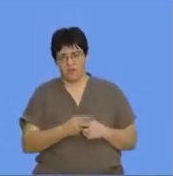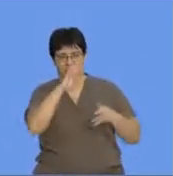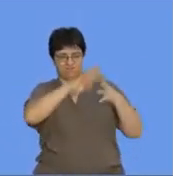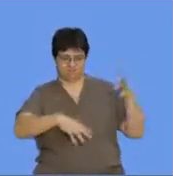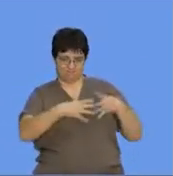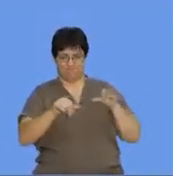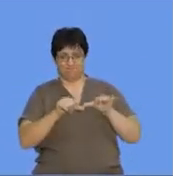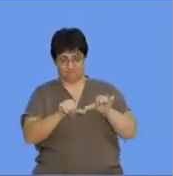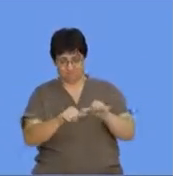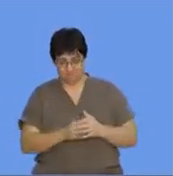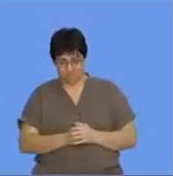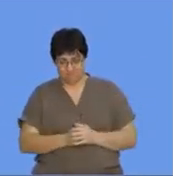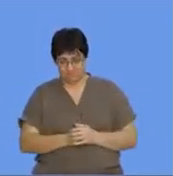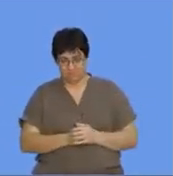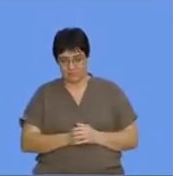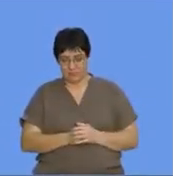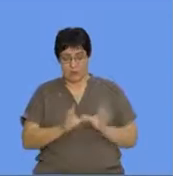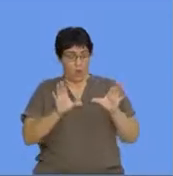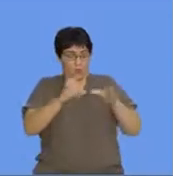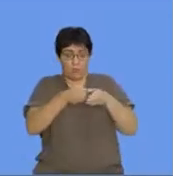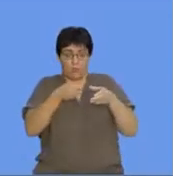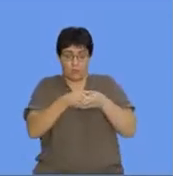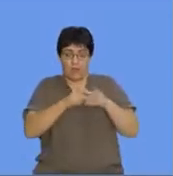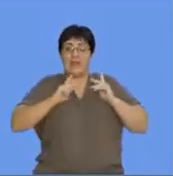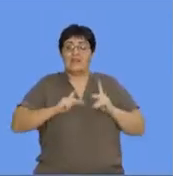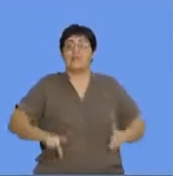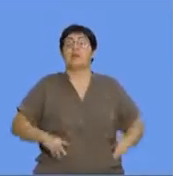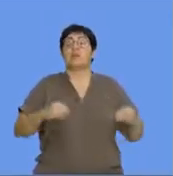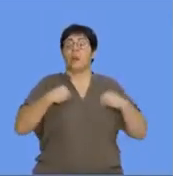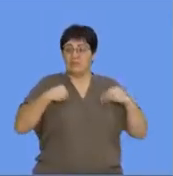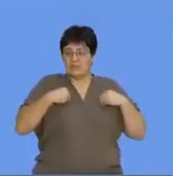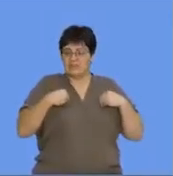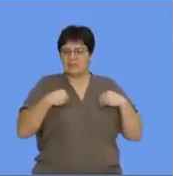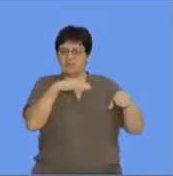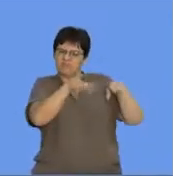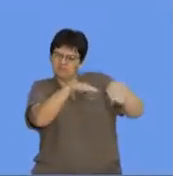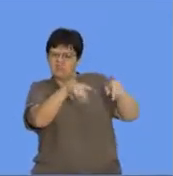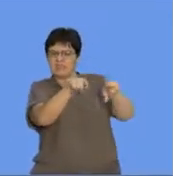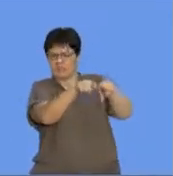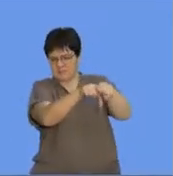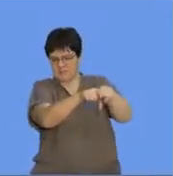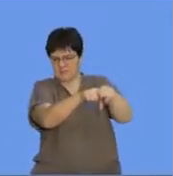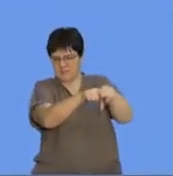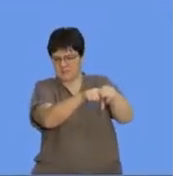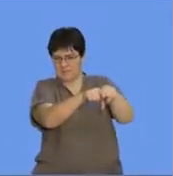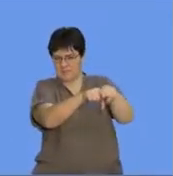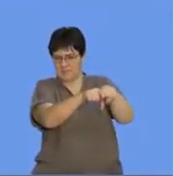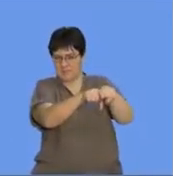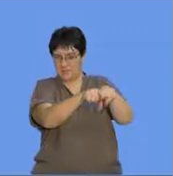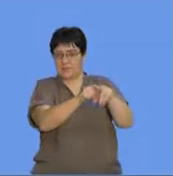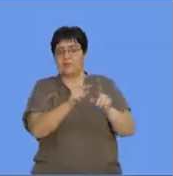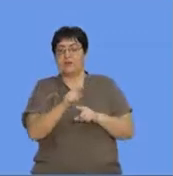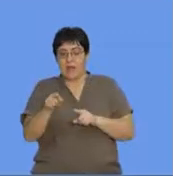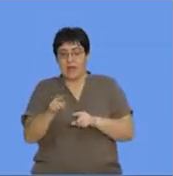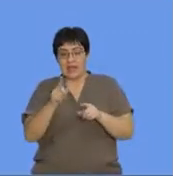So it says within a group, the physical properties are more or less the same, while within, you know, a period,